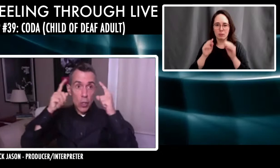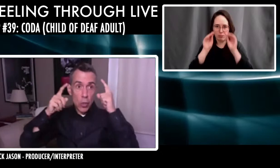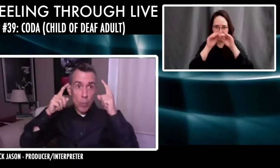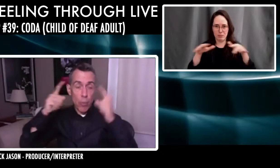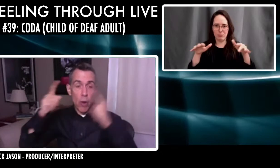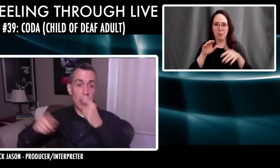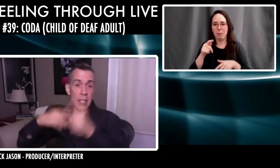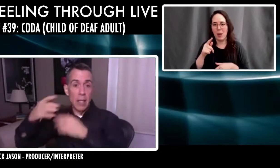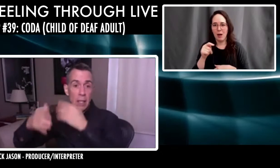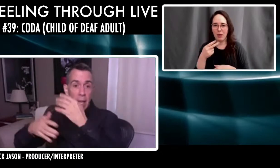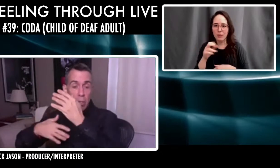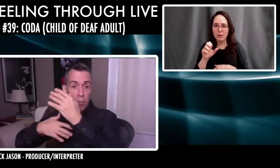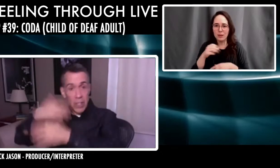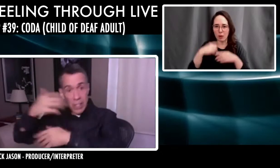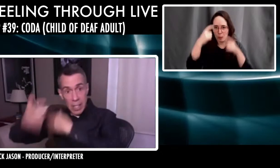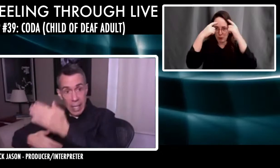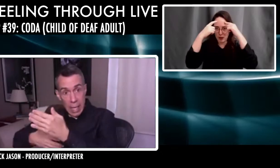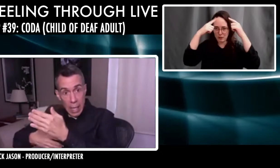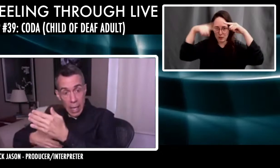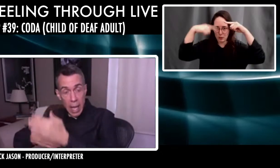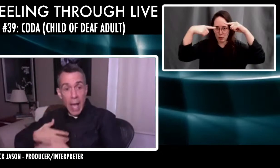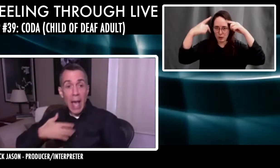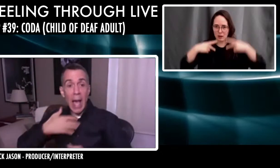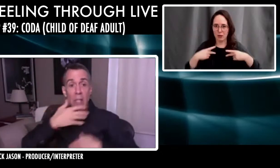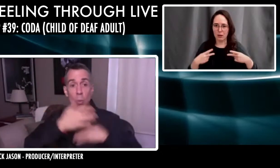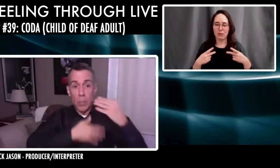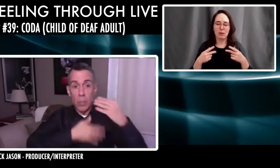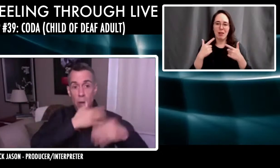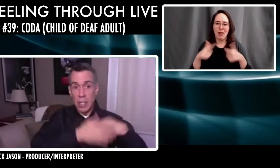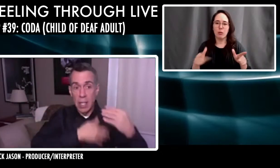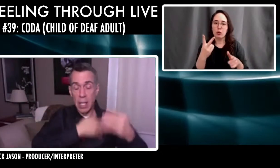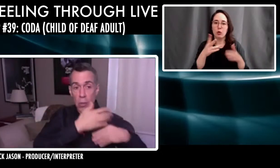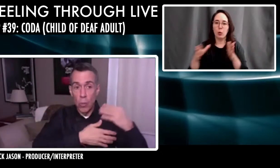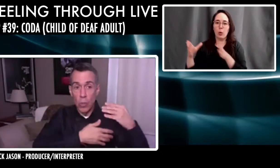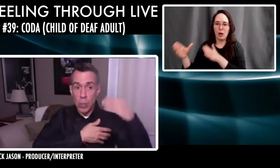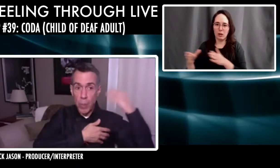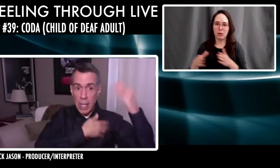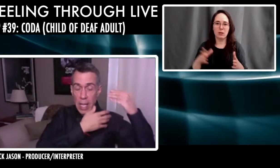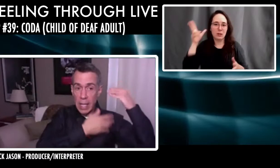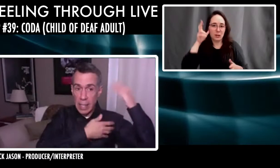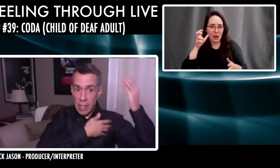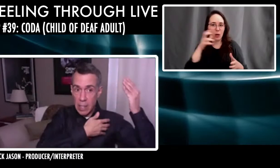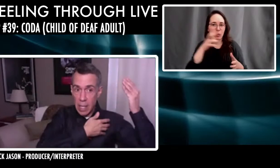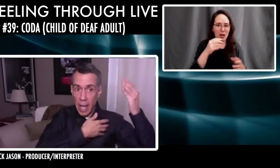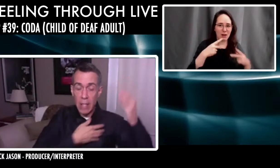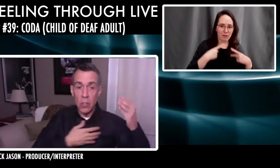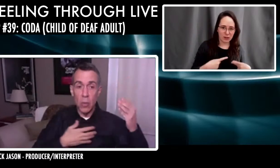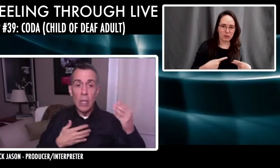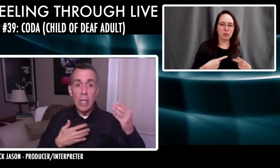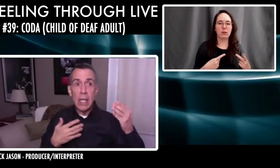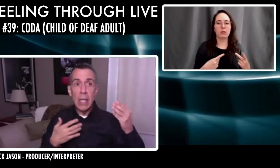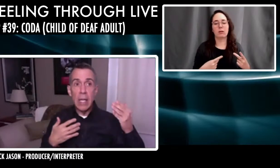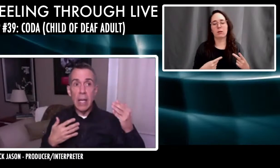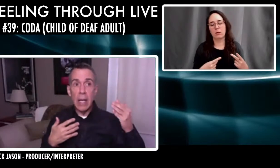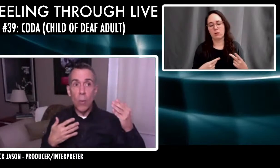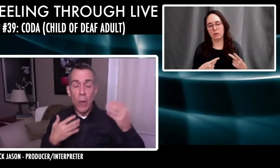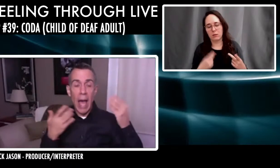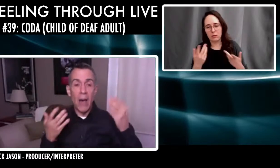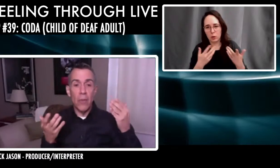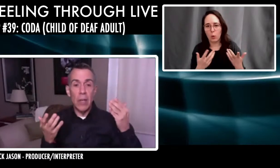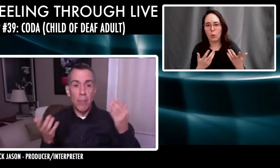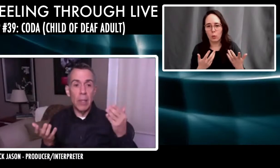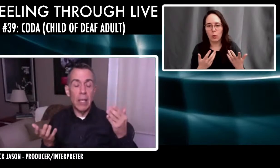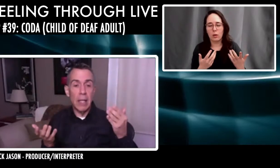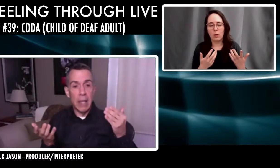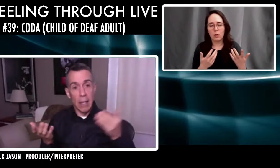you're processing language physically as well as processing it through speaking and listening. And so it, we